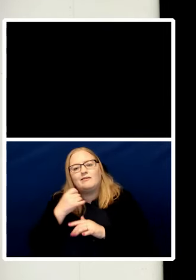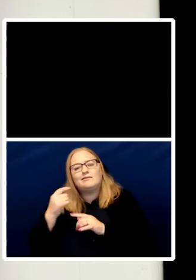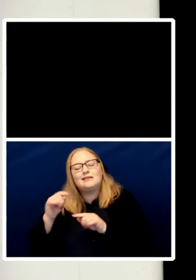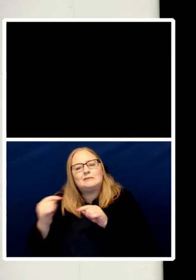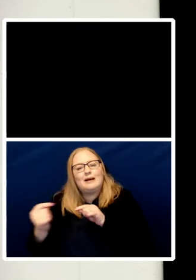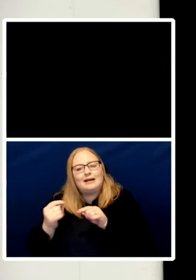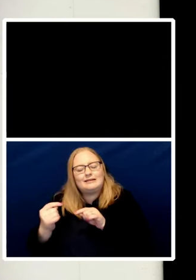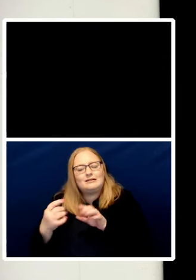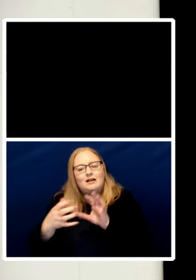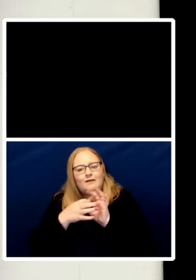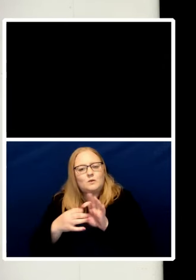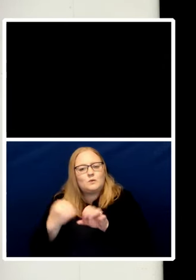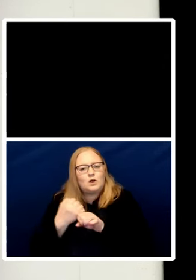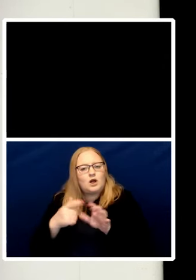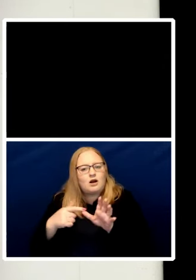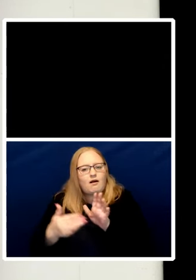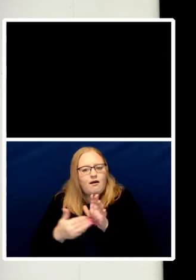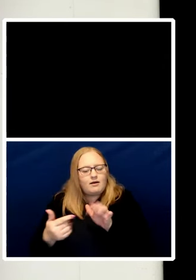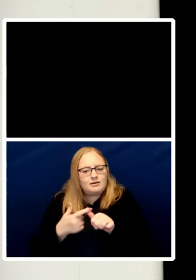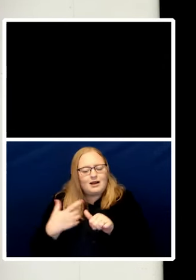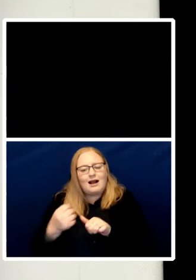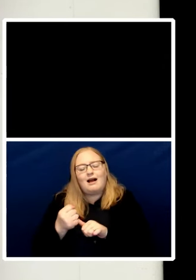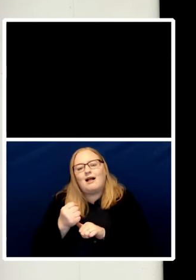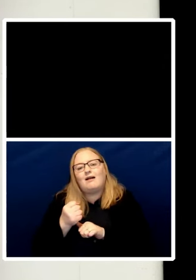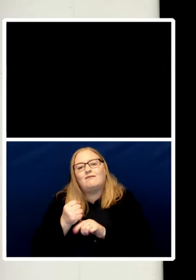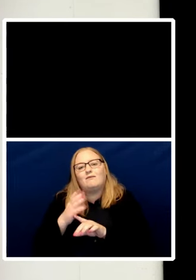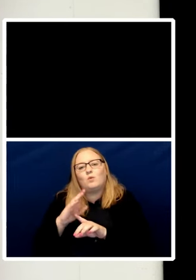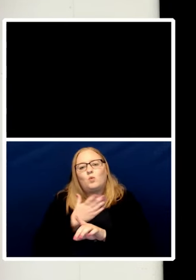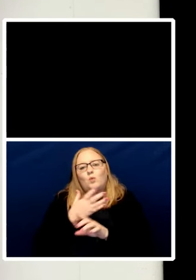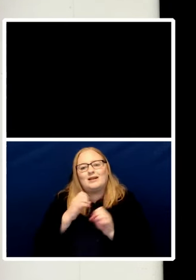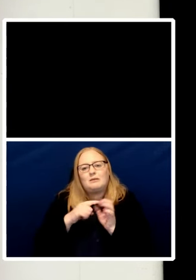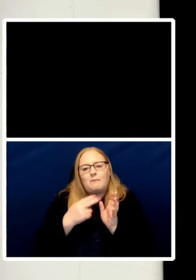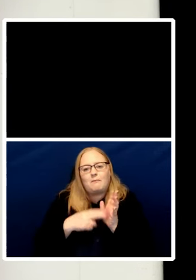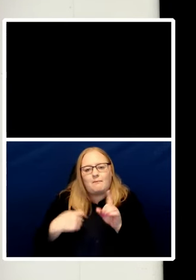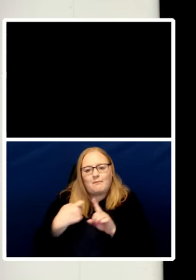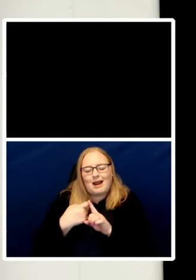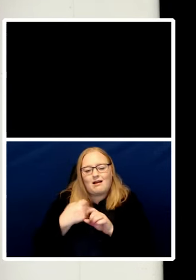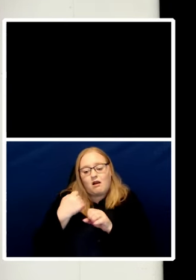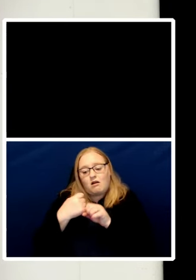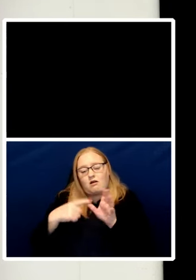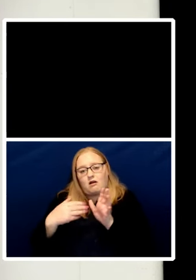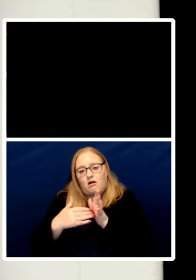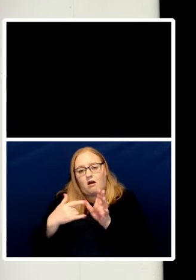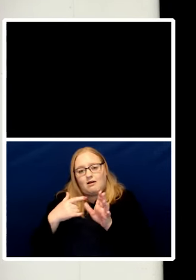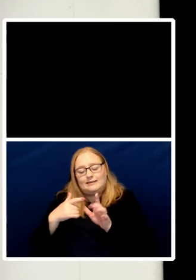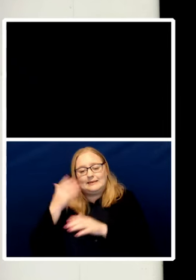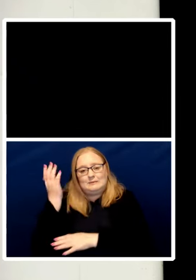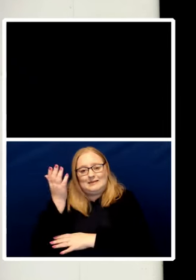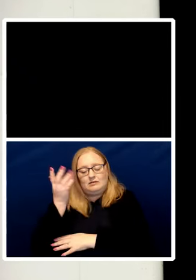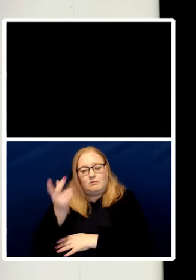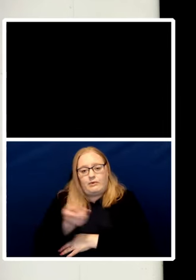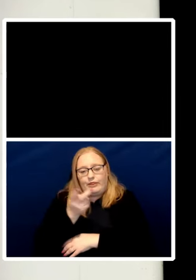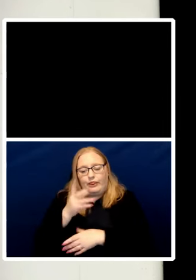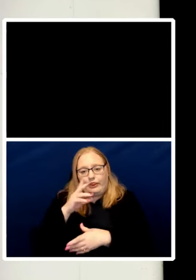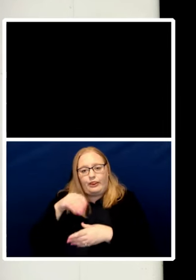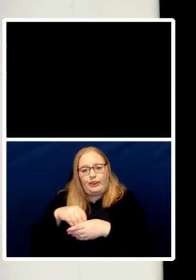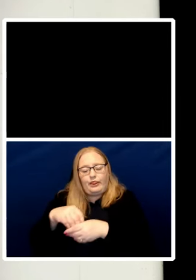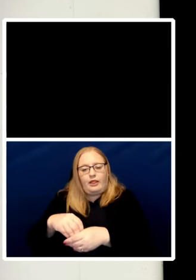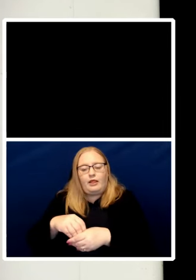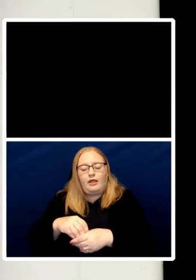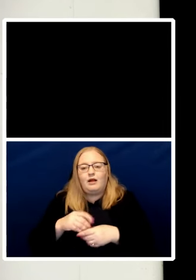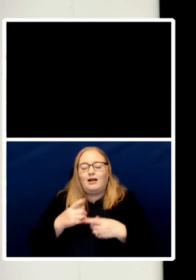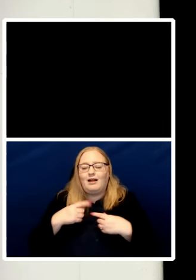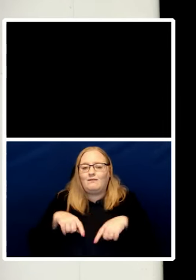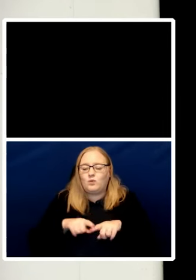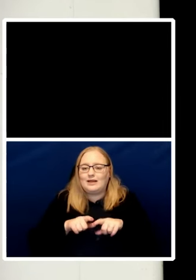the West Bank and from Gaza coming to talk to us if we are prepared to continue to allow that what